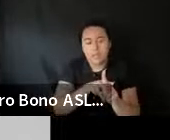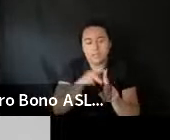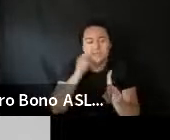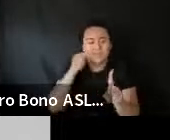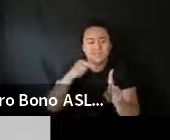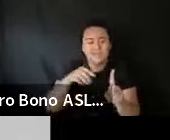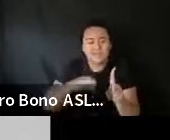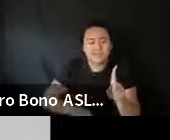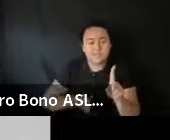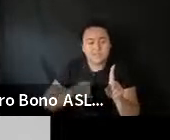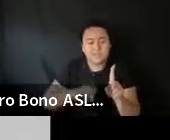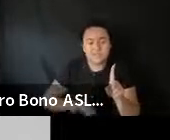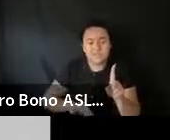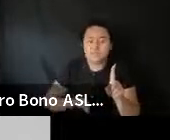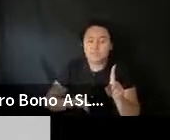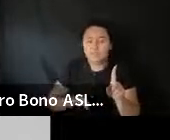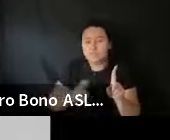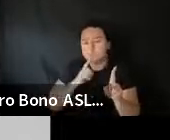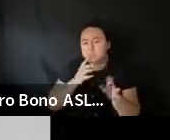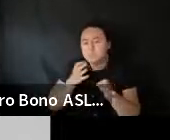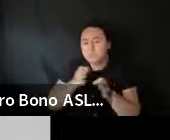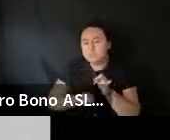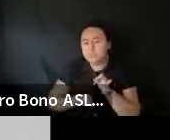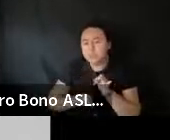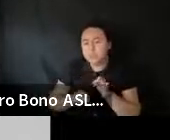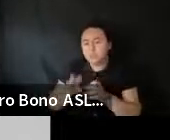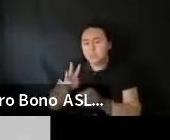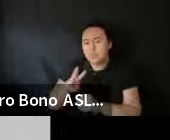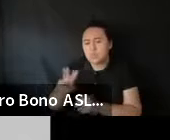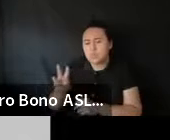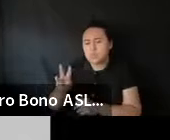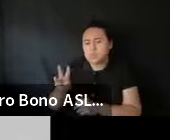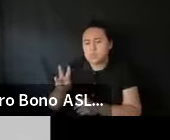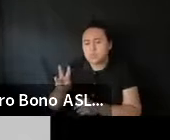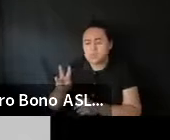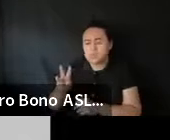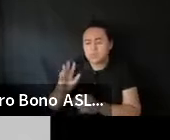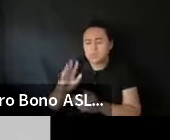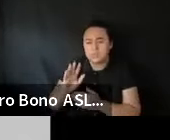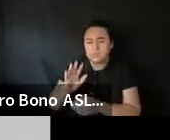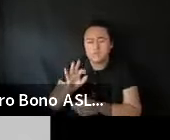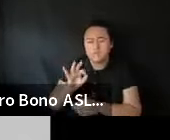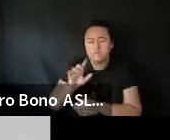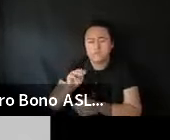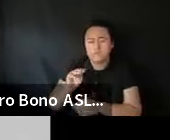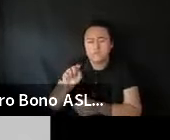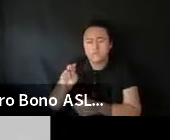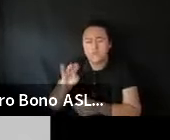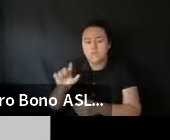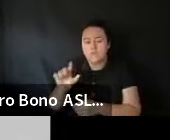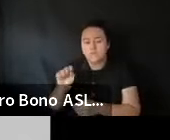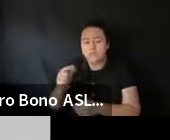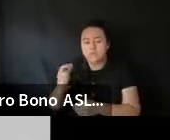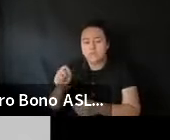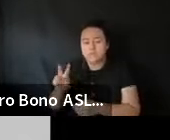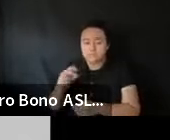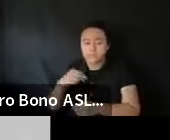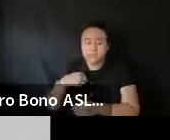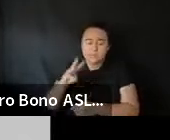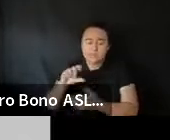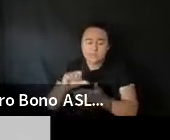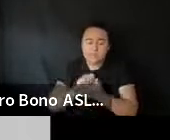And. And that's. It's. It's pretty simple. So on the website. On our website at film.illinois.gov. I've got a six page application.